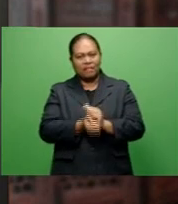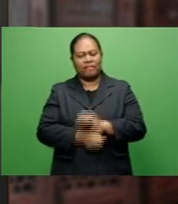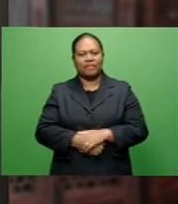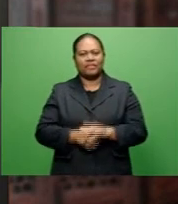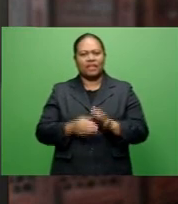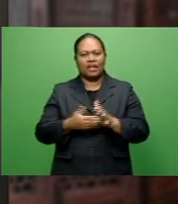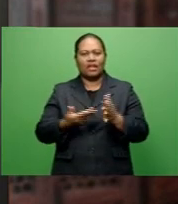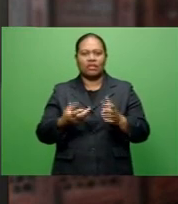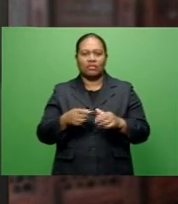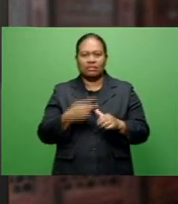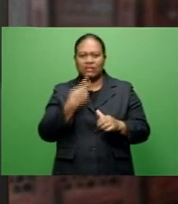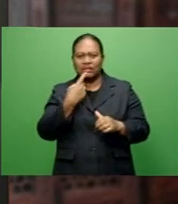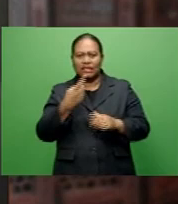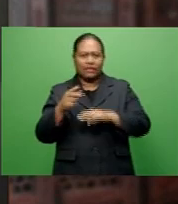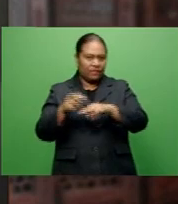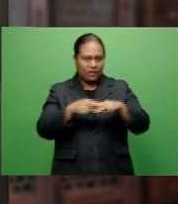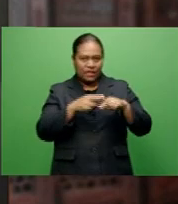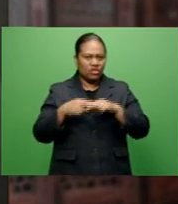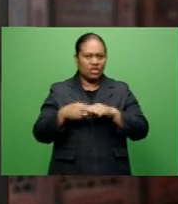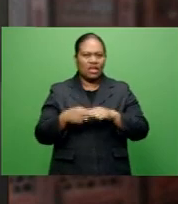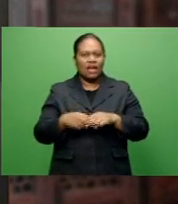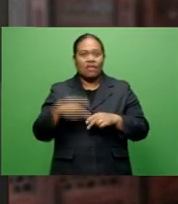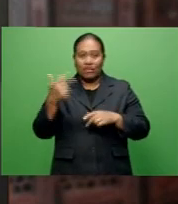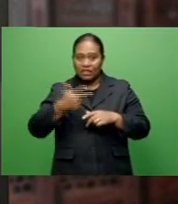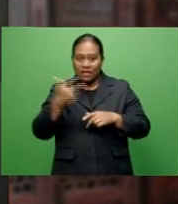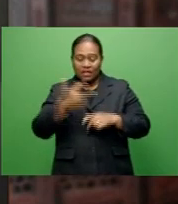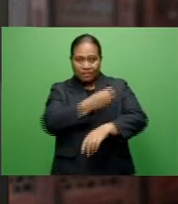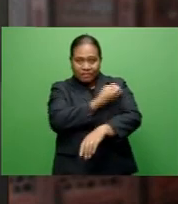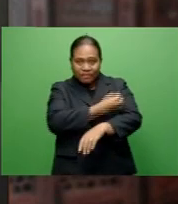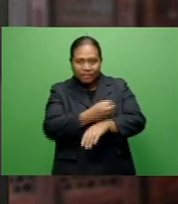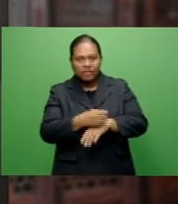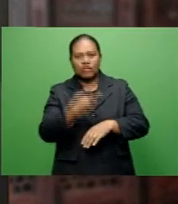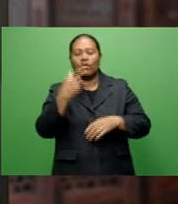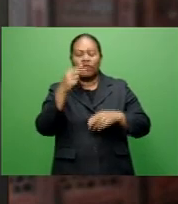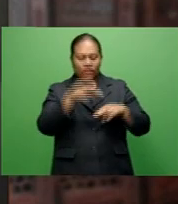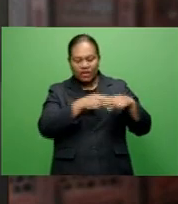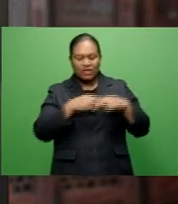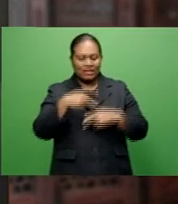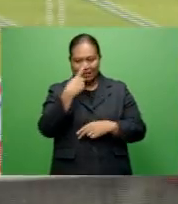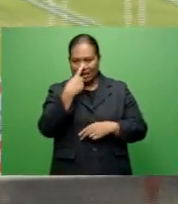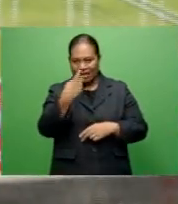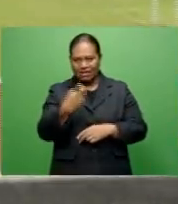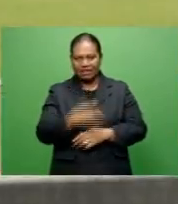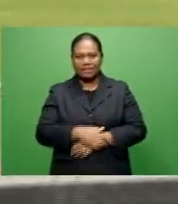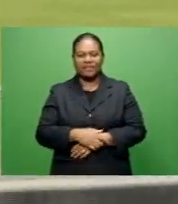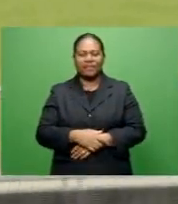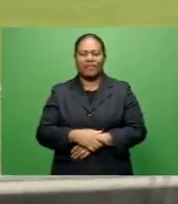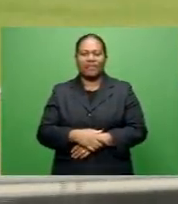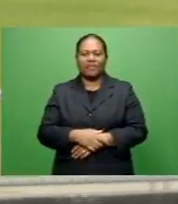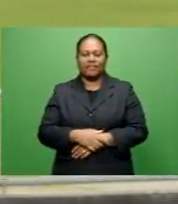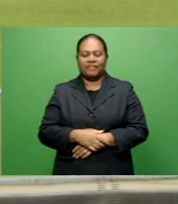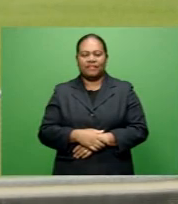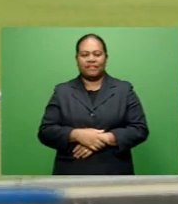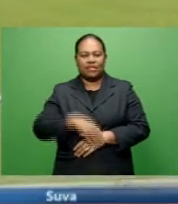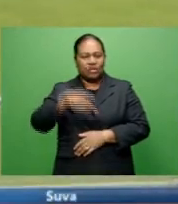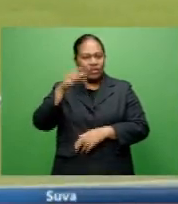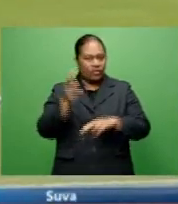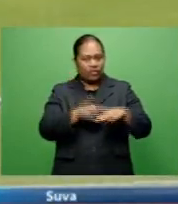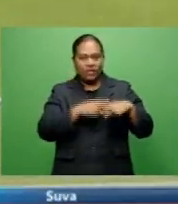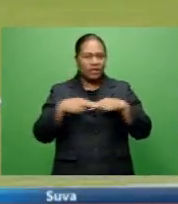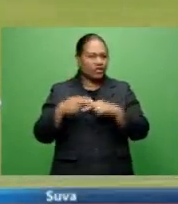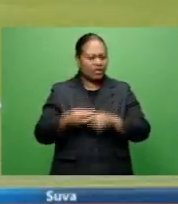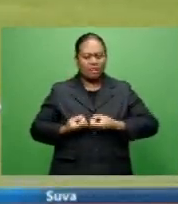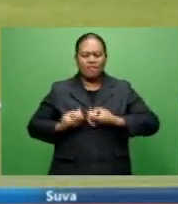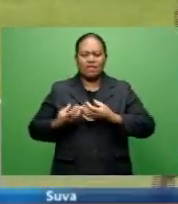reports Fiji is considered one of the lucky nations out of the 17 Oceania countries. Fiji's Olympic preparations